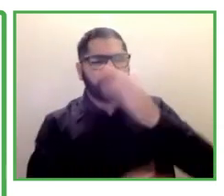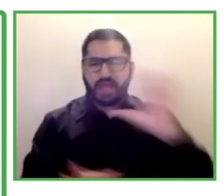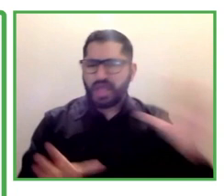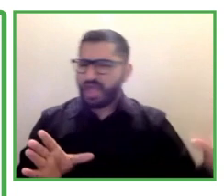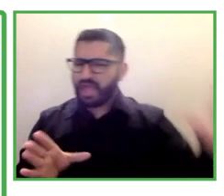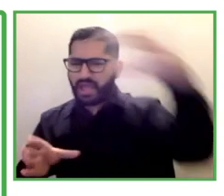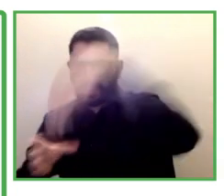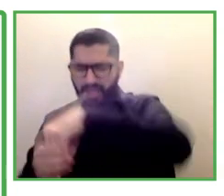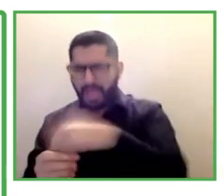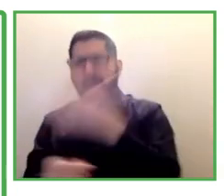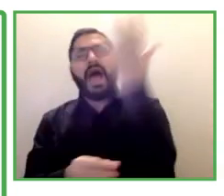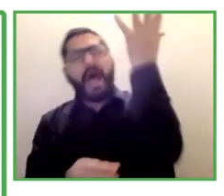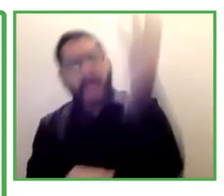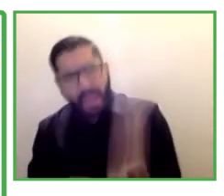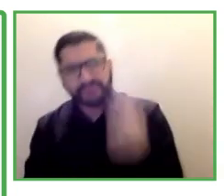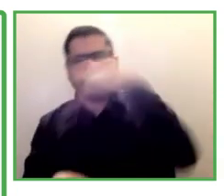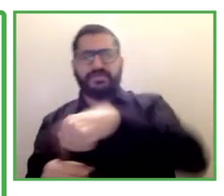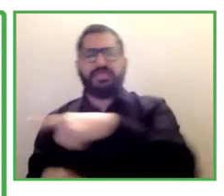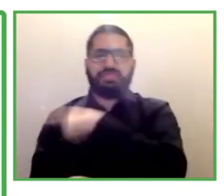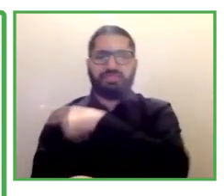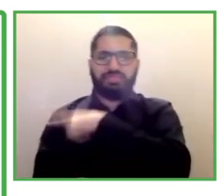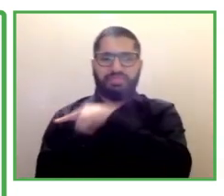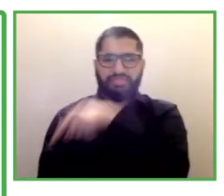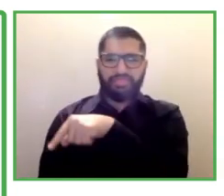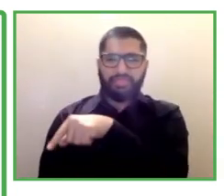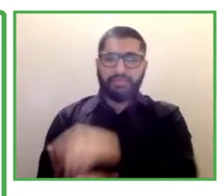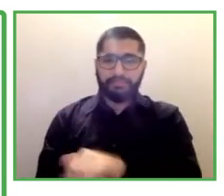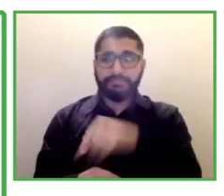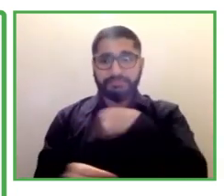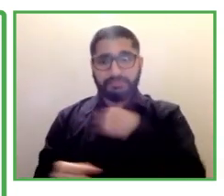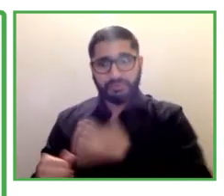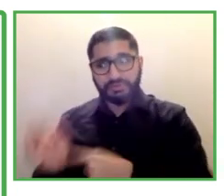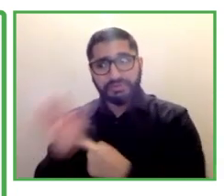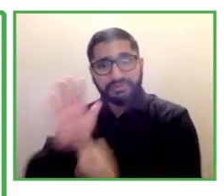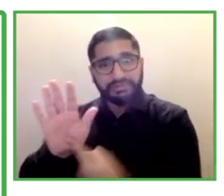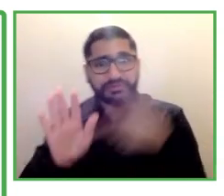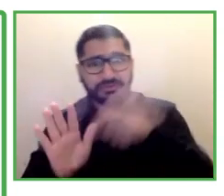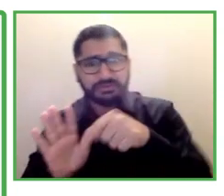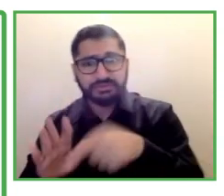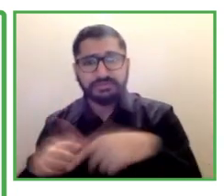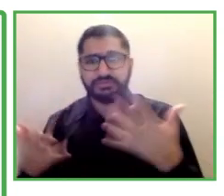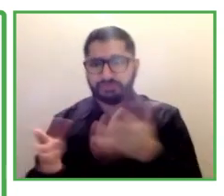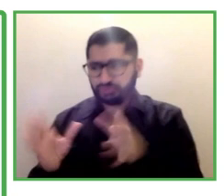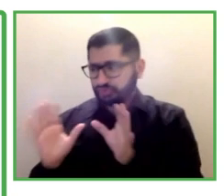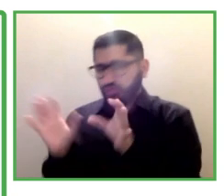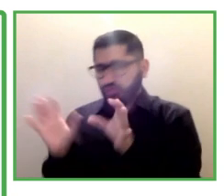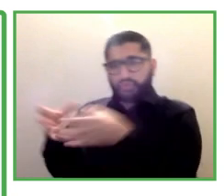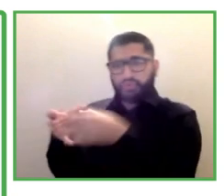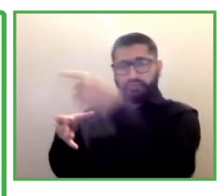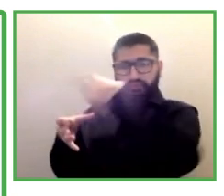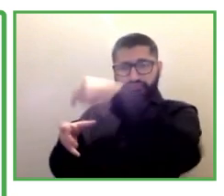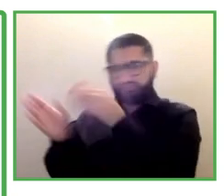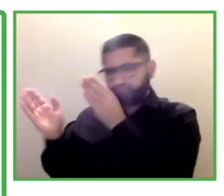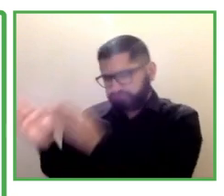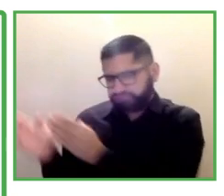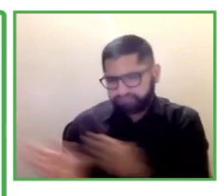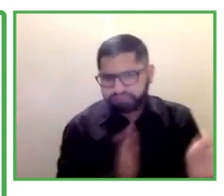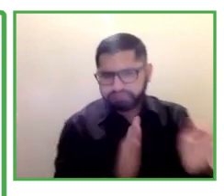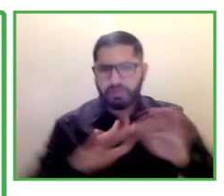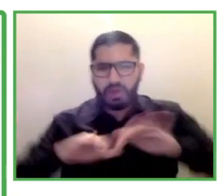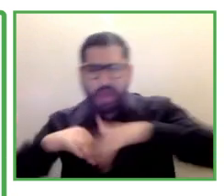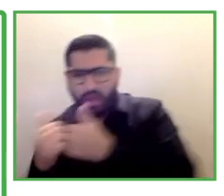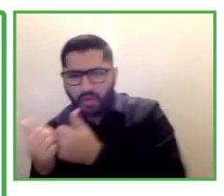hearing disabilities, cognitive, mental, speech, really the whole